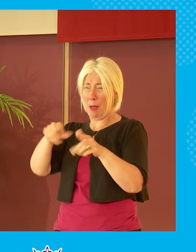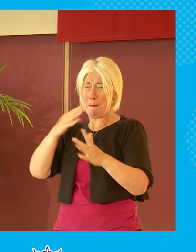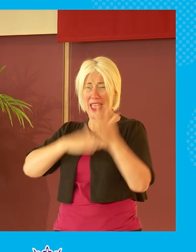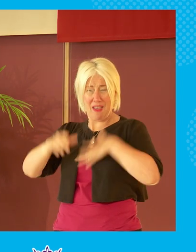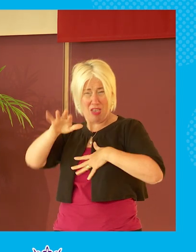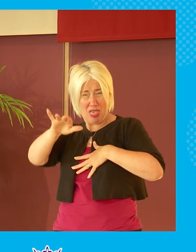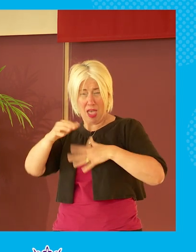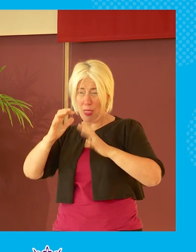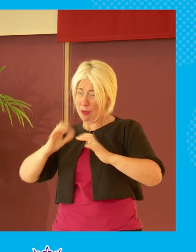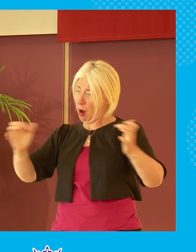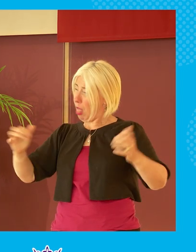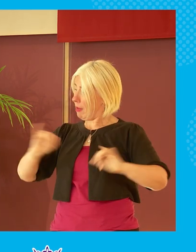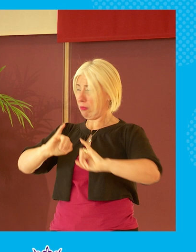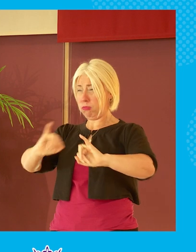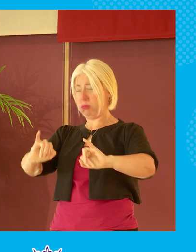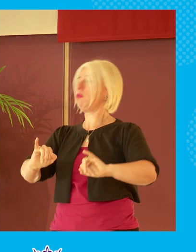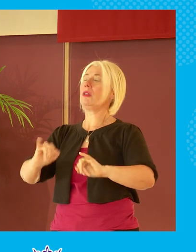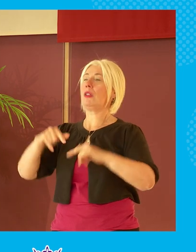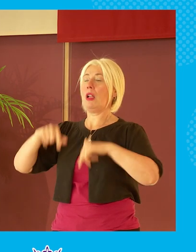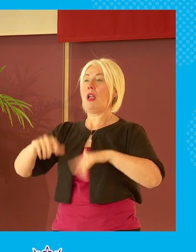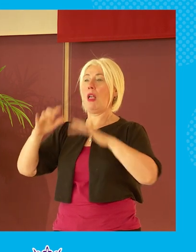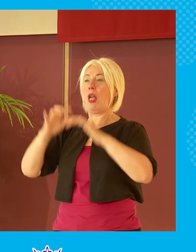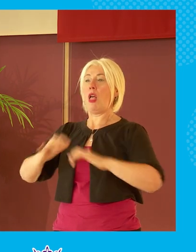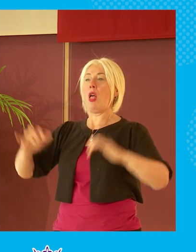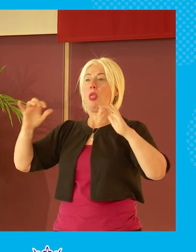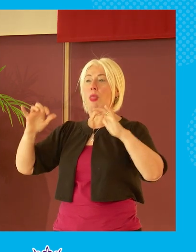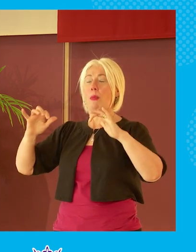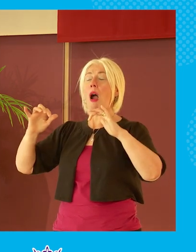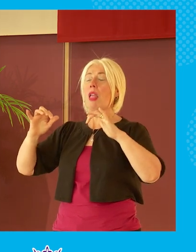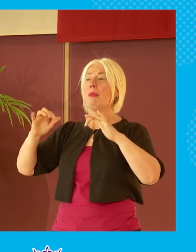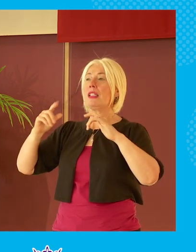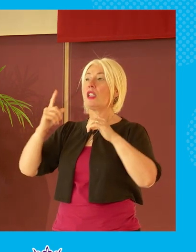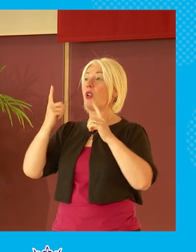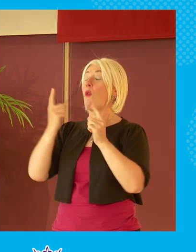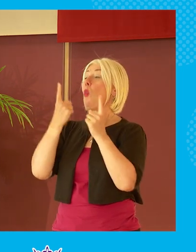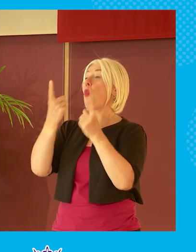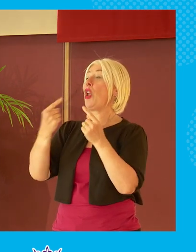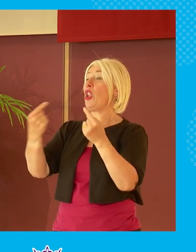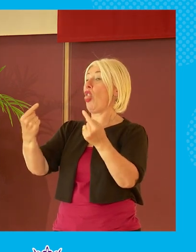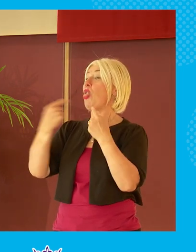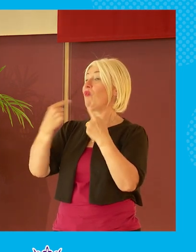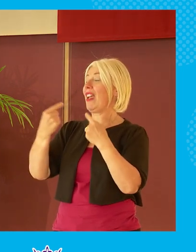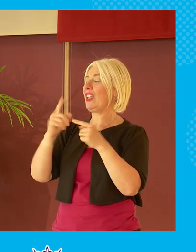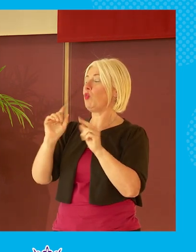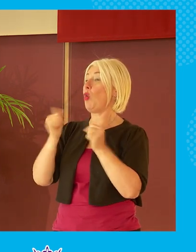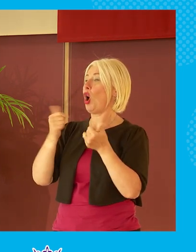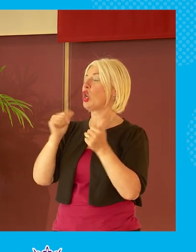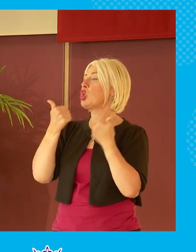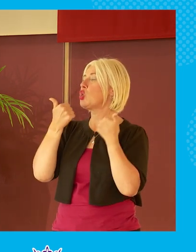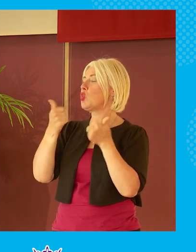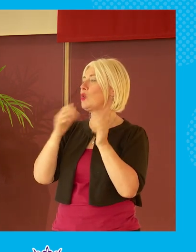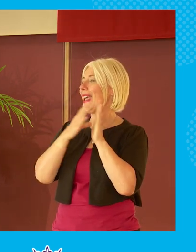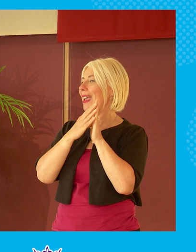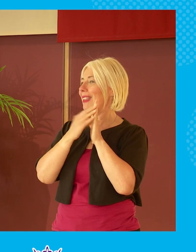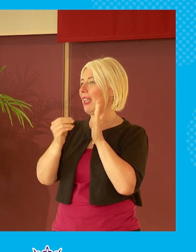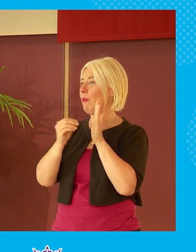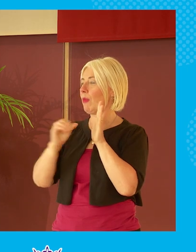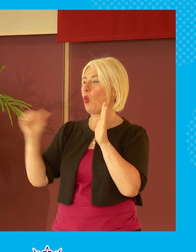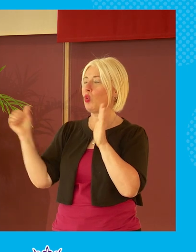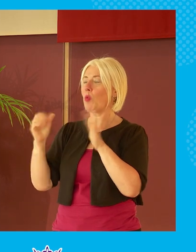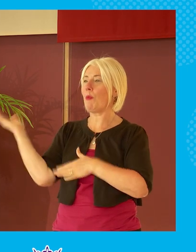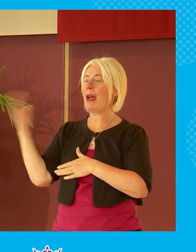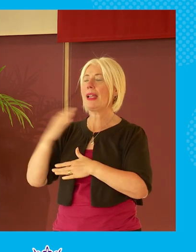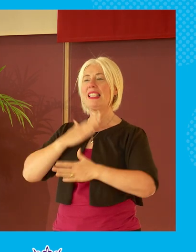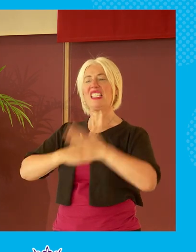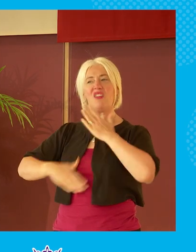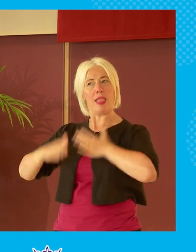this parliament only offered one threat and it was the threat of a good example so for me the more we can do to bring that civility back